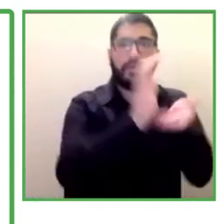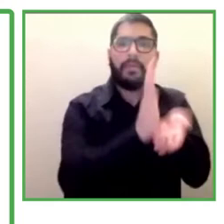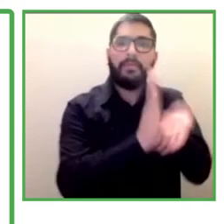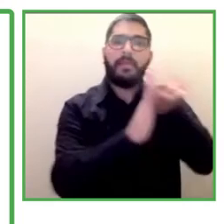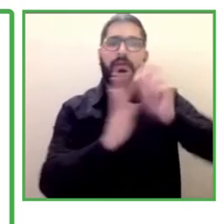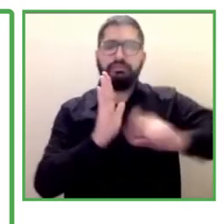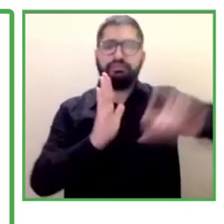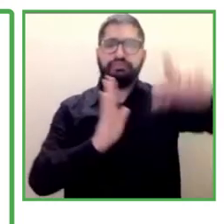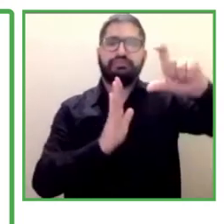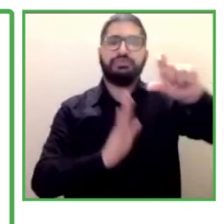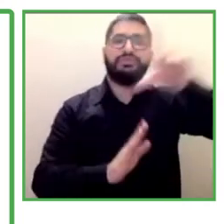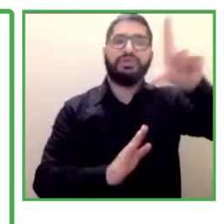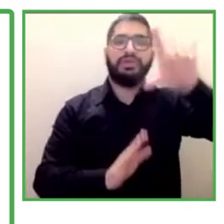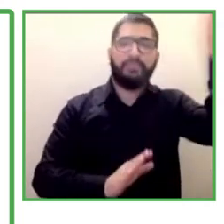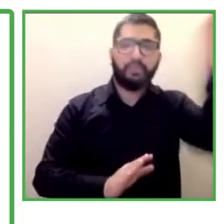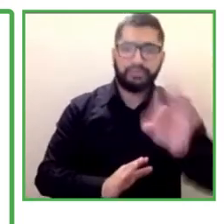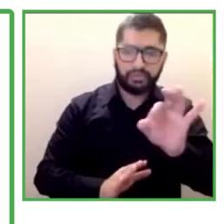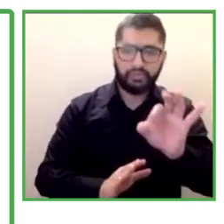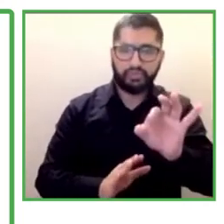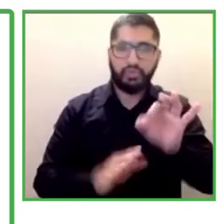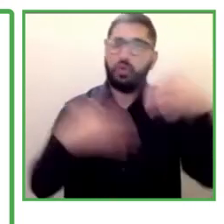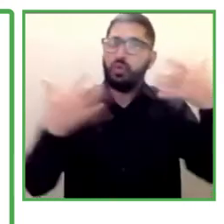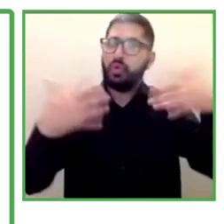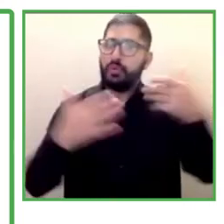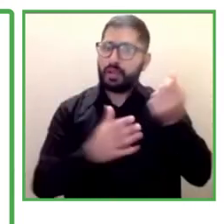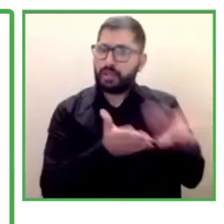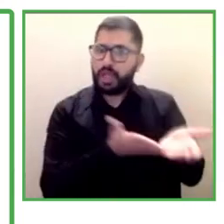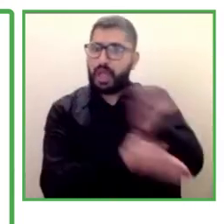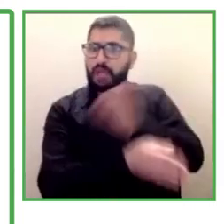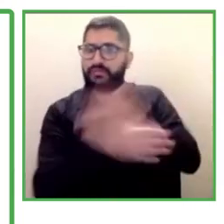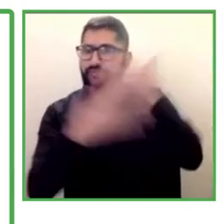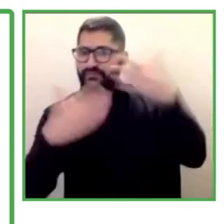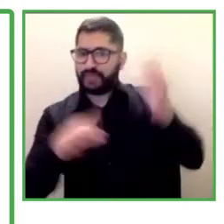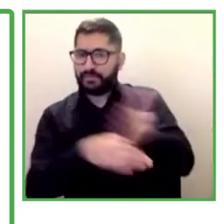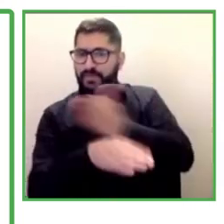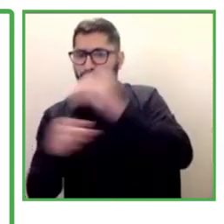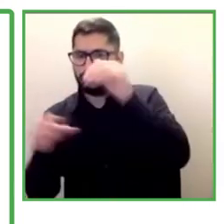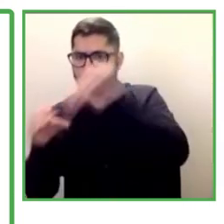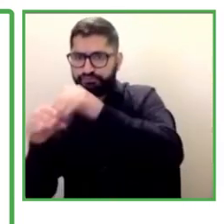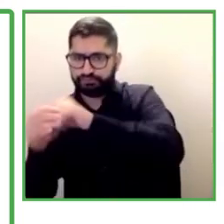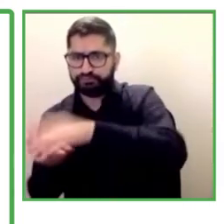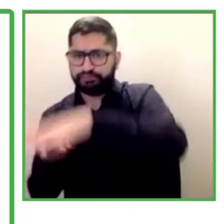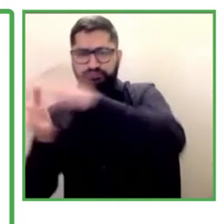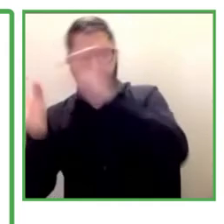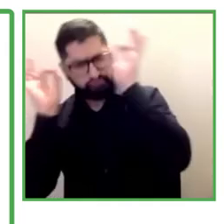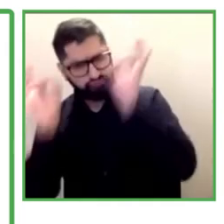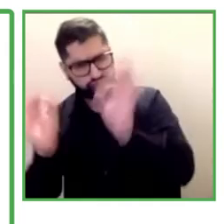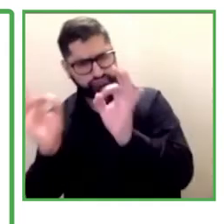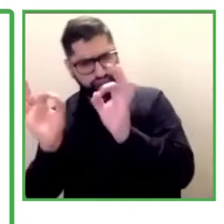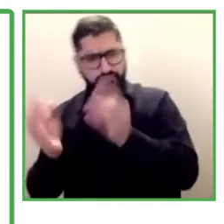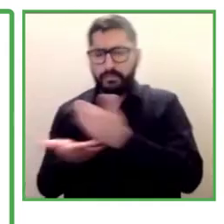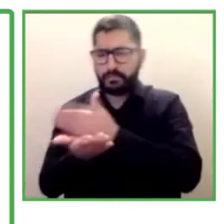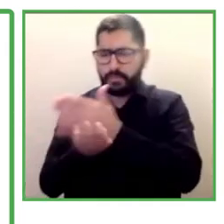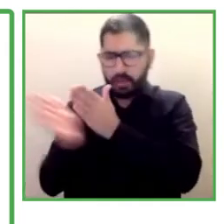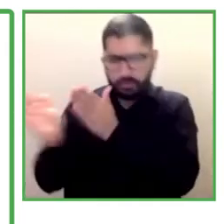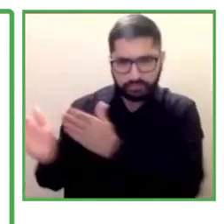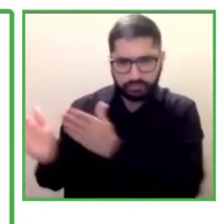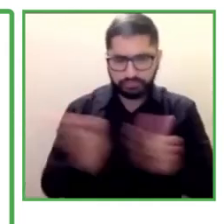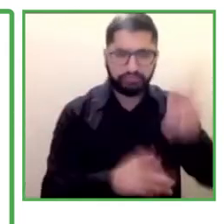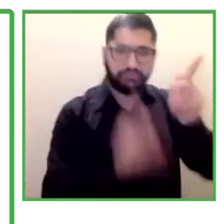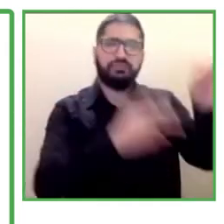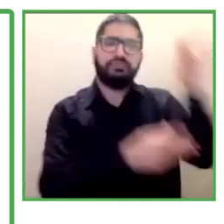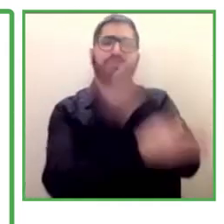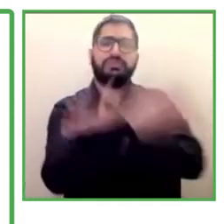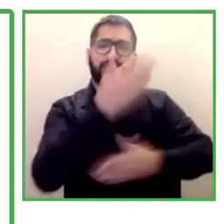That 2% additional is a specific reserve specifically for intellectually disabled people, because it